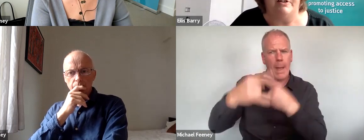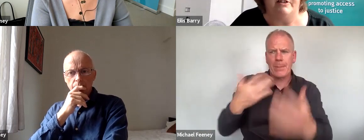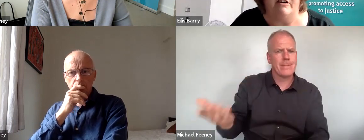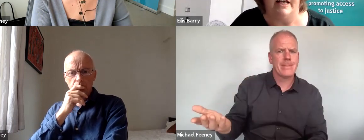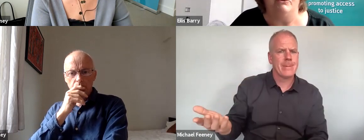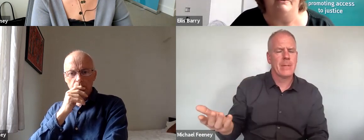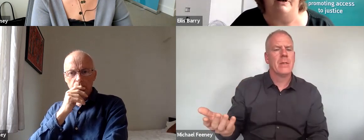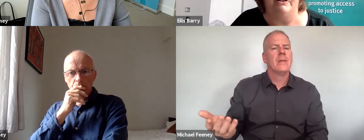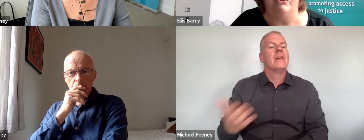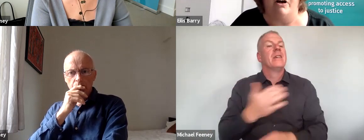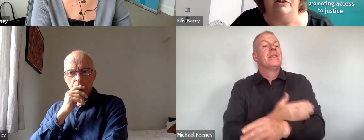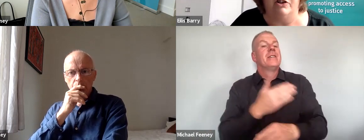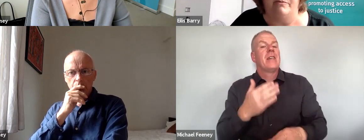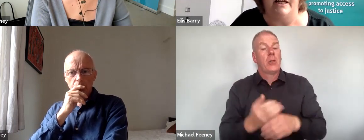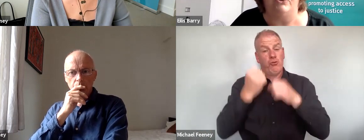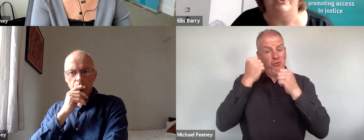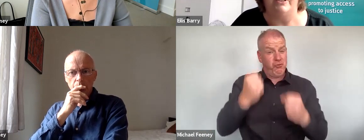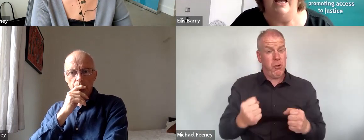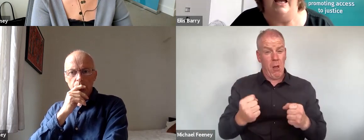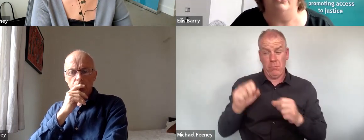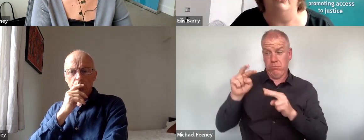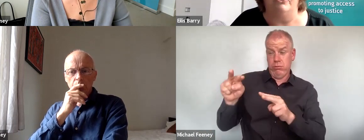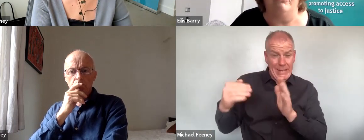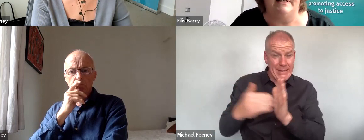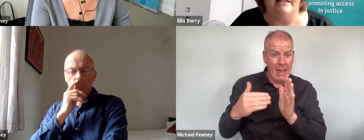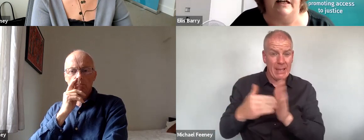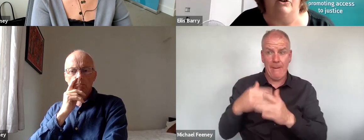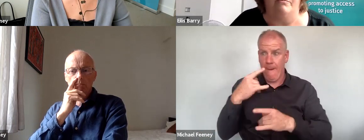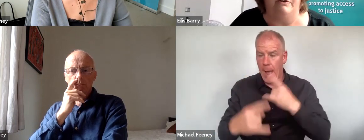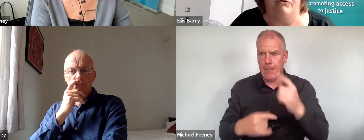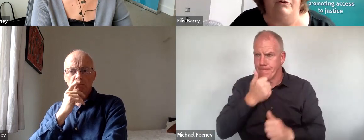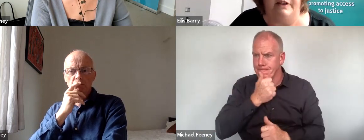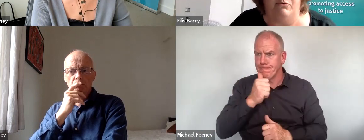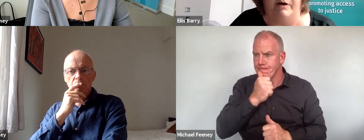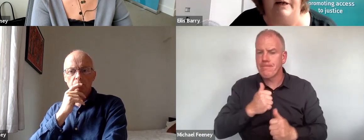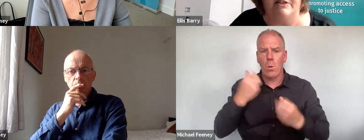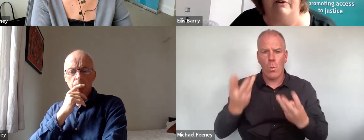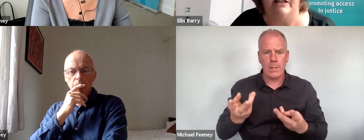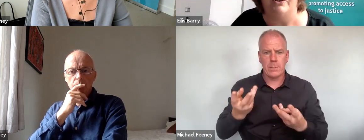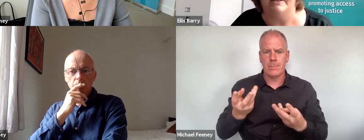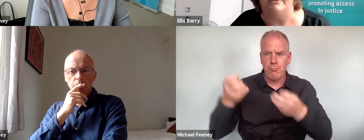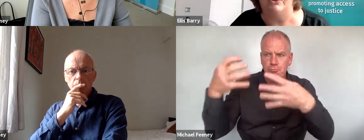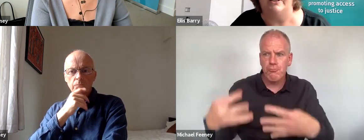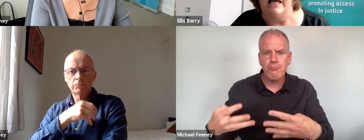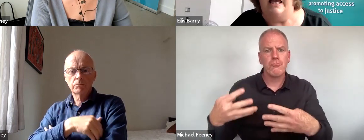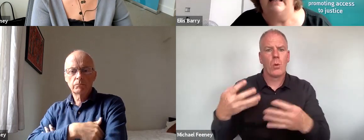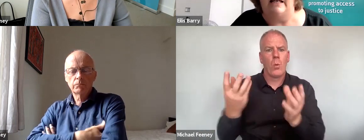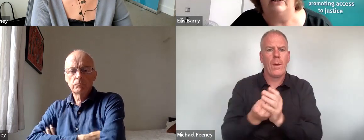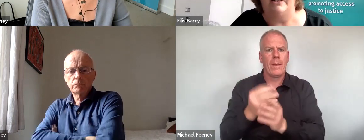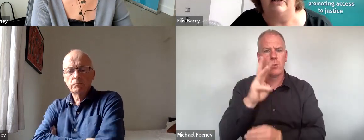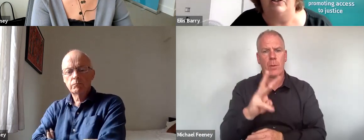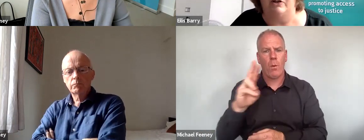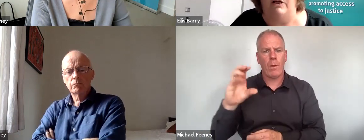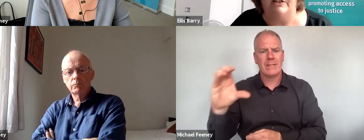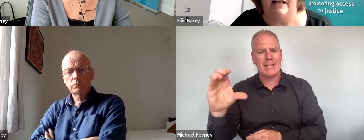may start out with a very strong determination and a good and reasoned outcome before the Workplace Relations Commission in